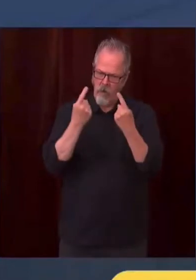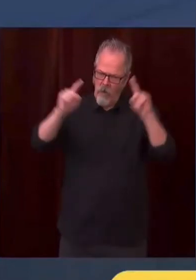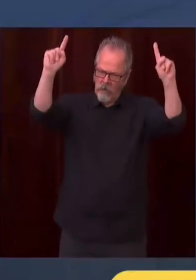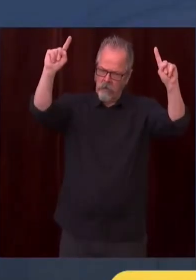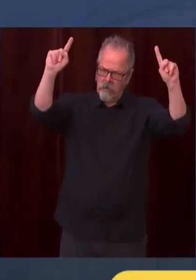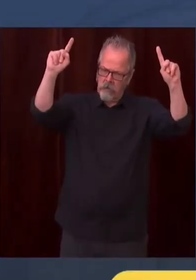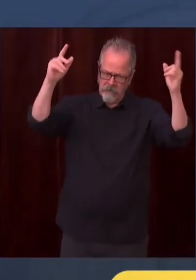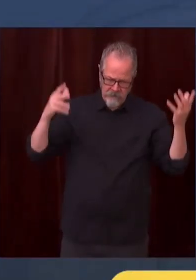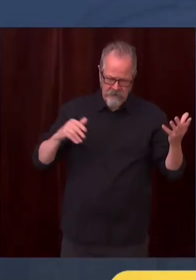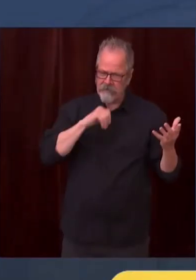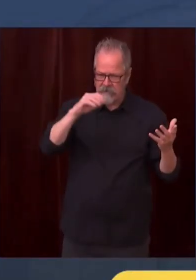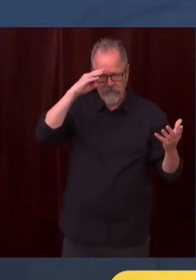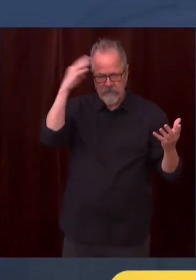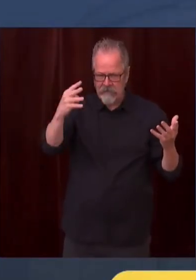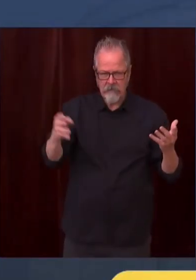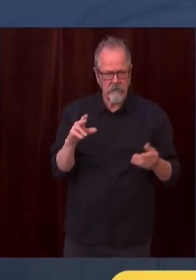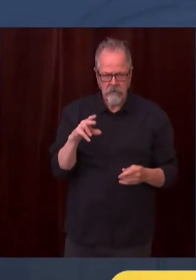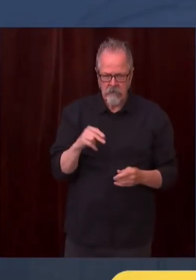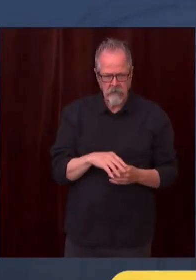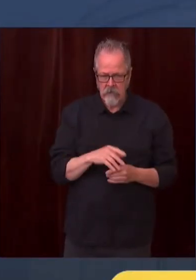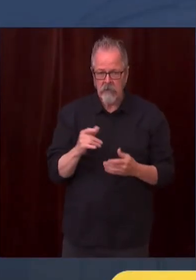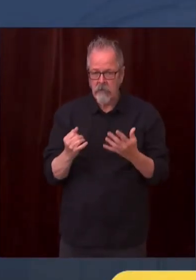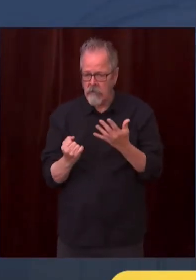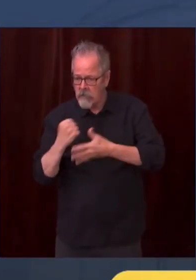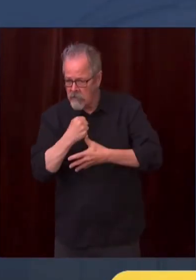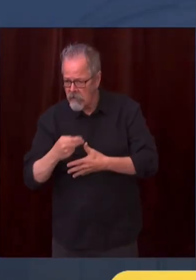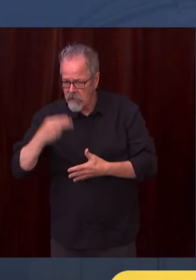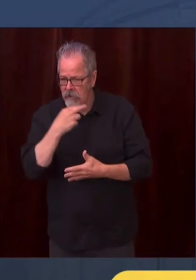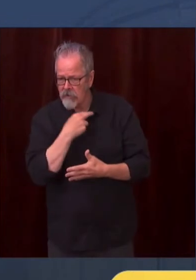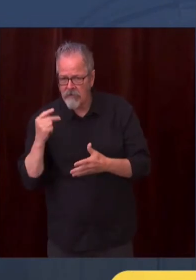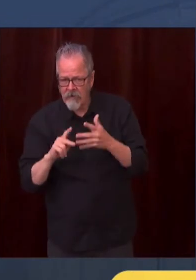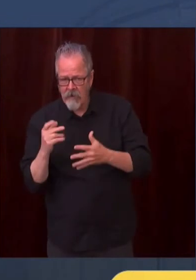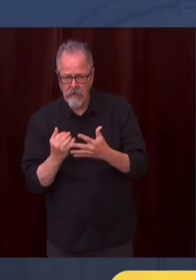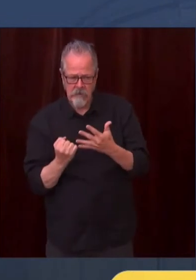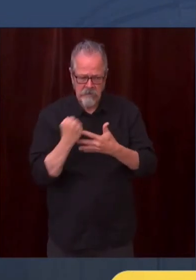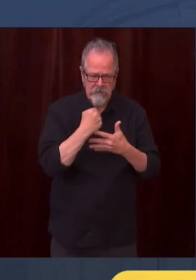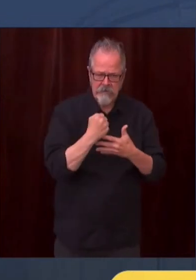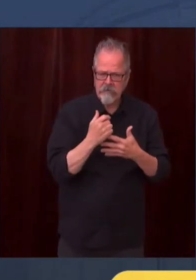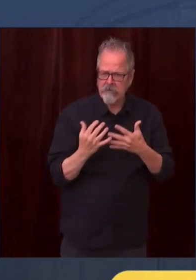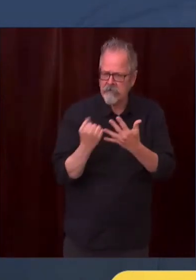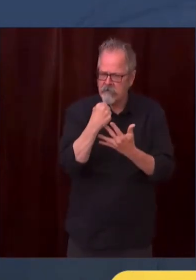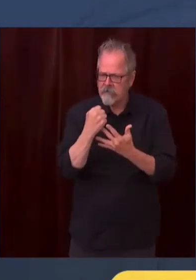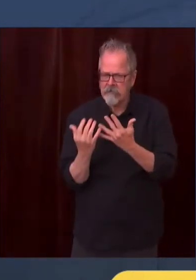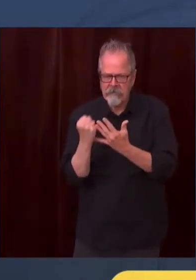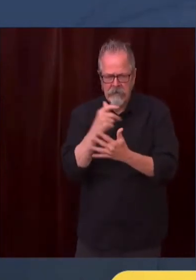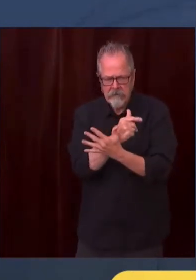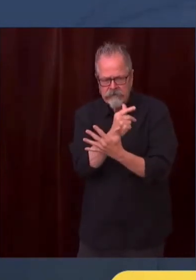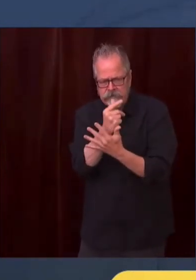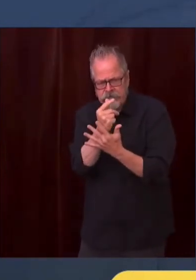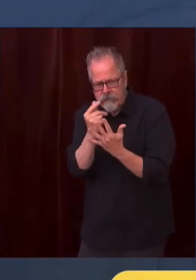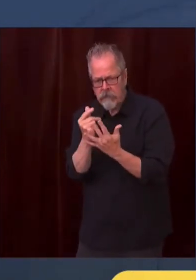first in a way that is dramatically driven down the death rate because those who are most vulnerable receive the vaccine first.